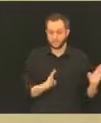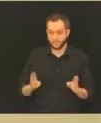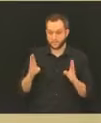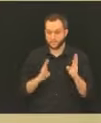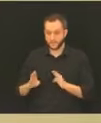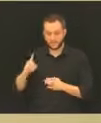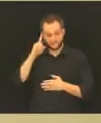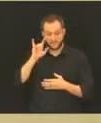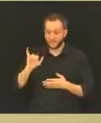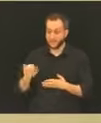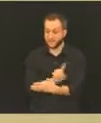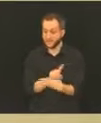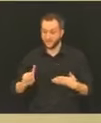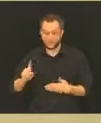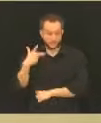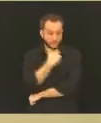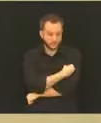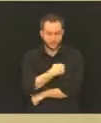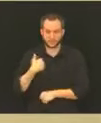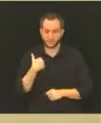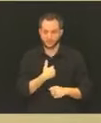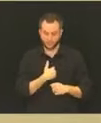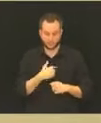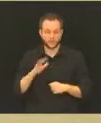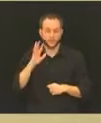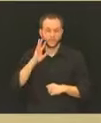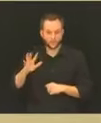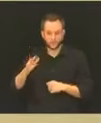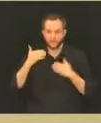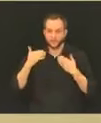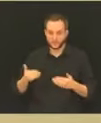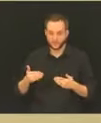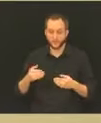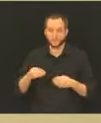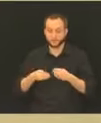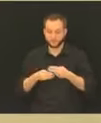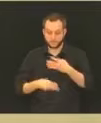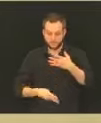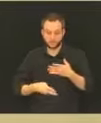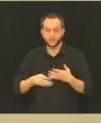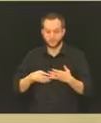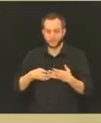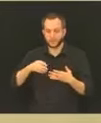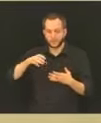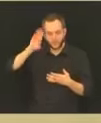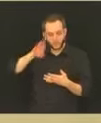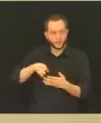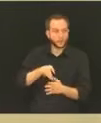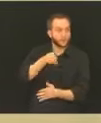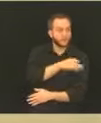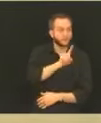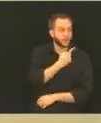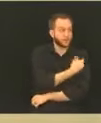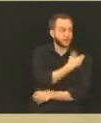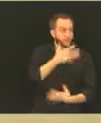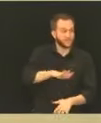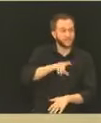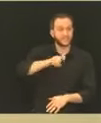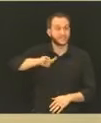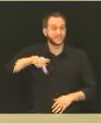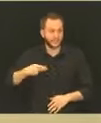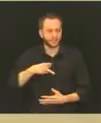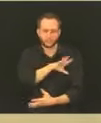slots, understanding the number of people that are due for their second doses that week. So in both cases,